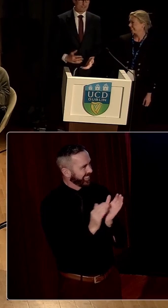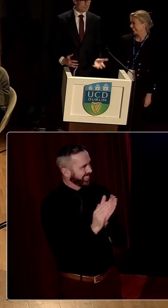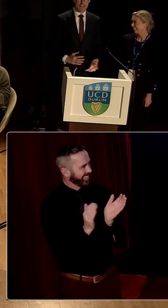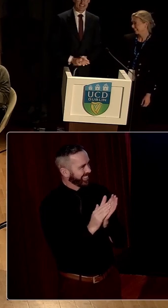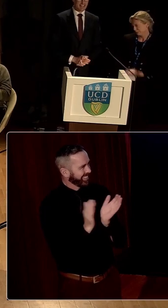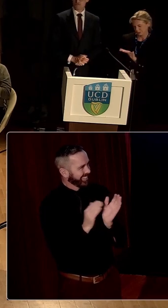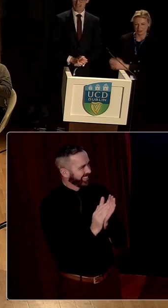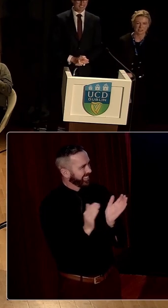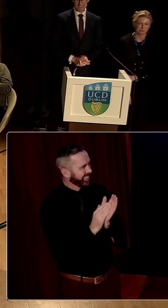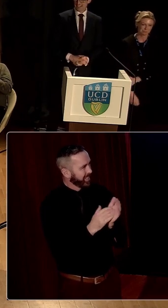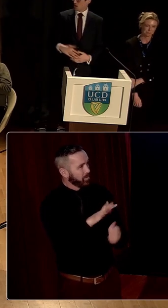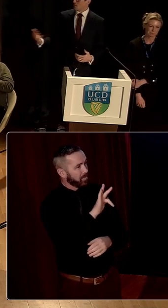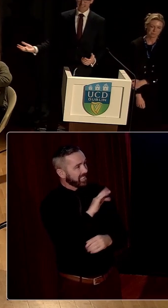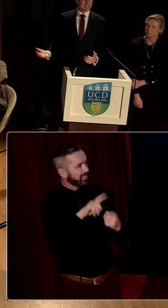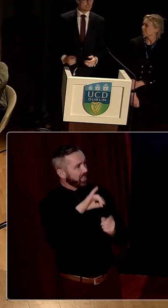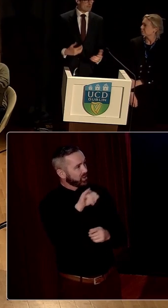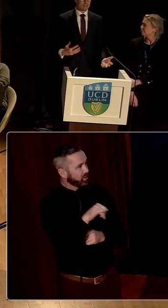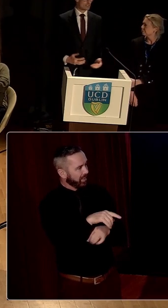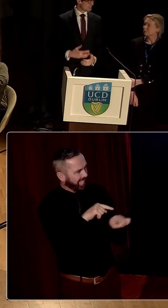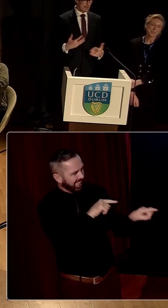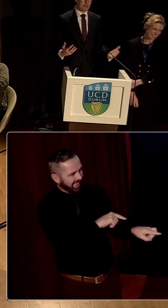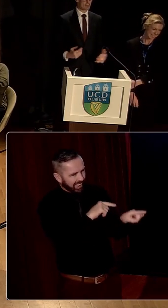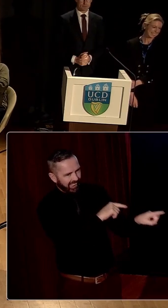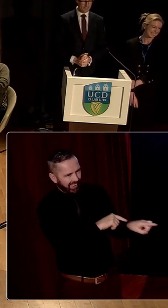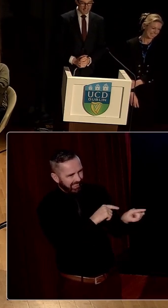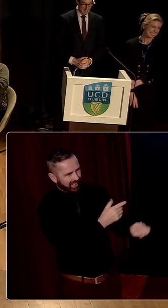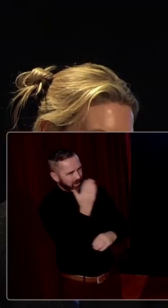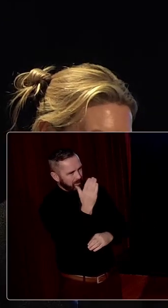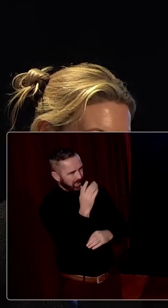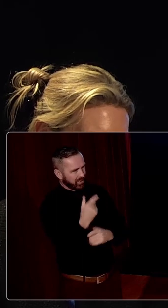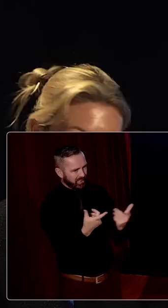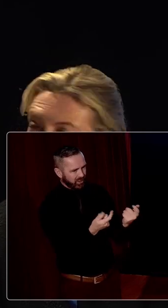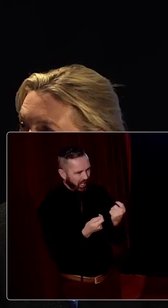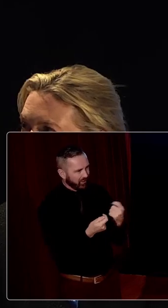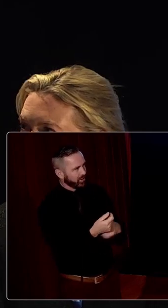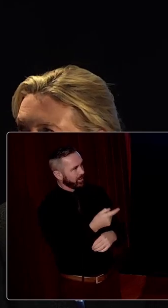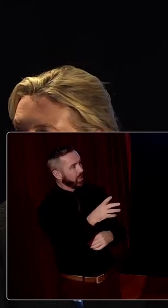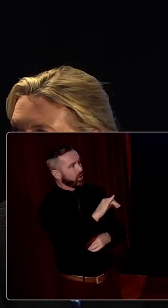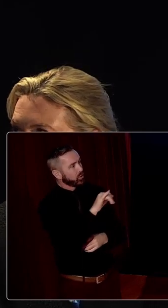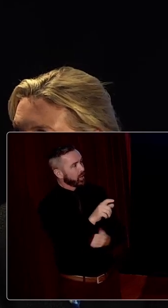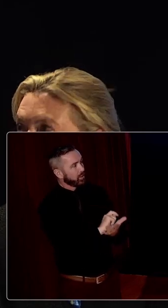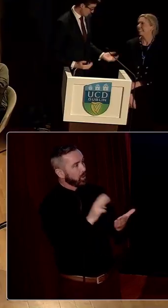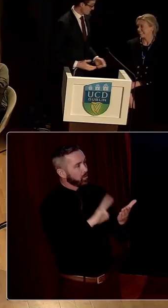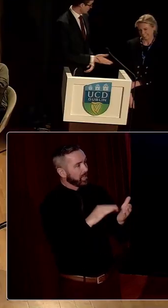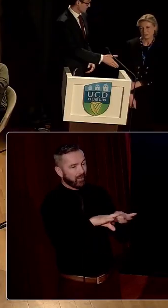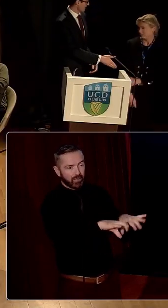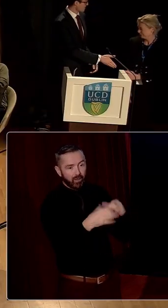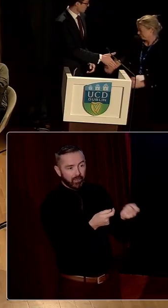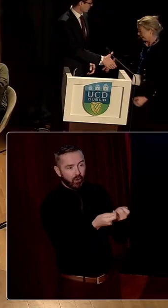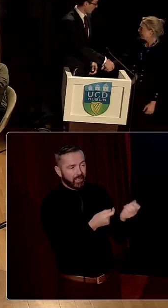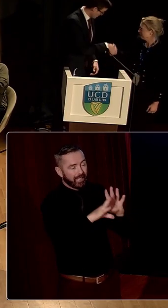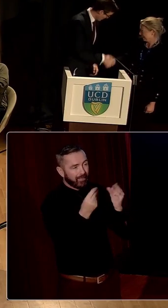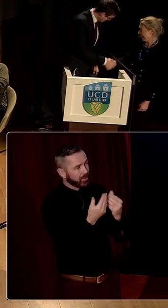So myself and Jenny have been harassing speakers, chairs, Jenny's been writing minutes of the conference organizing committee.